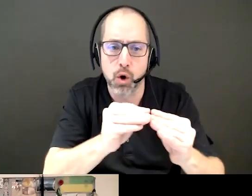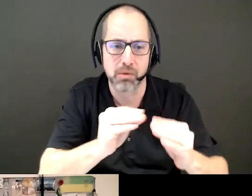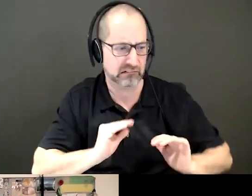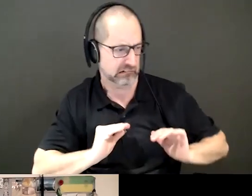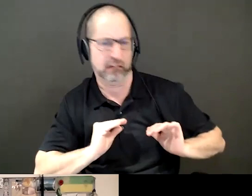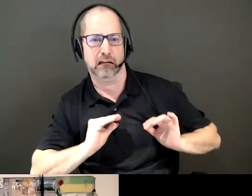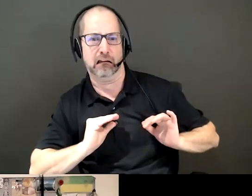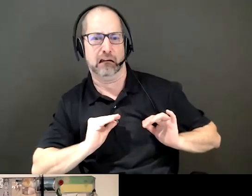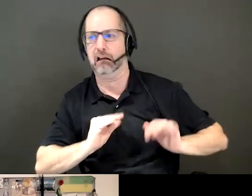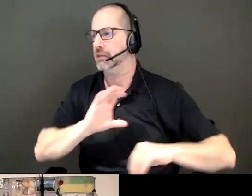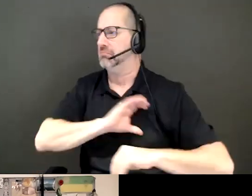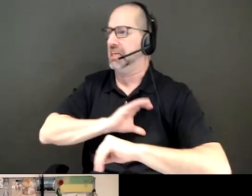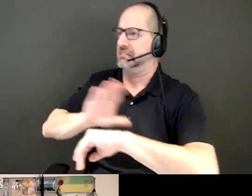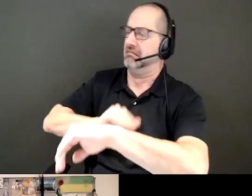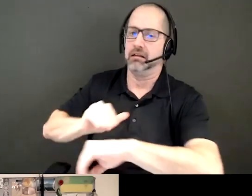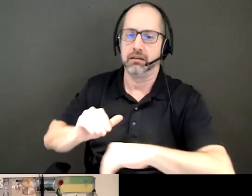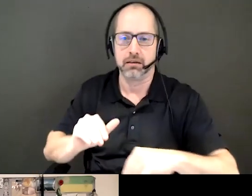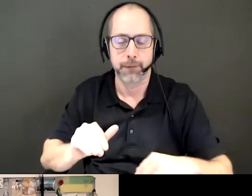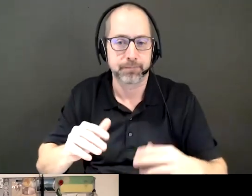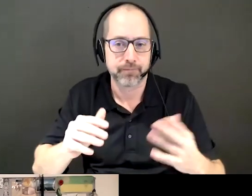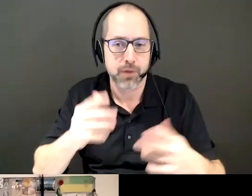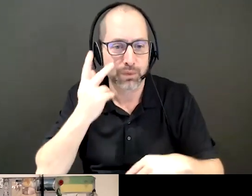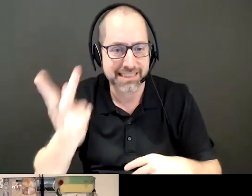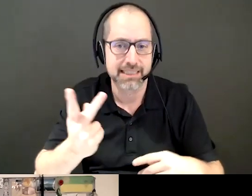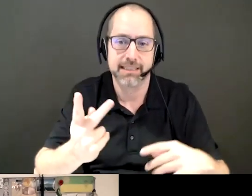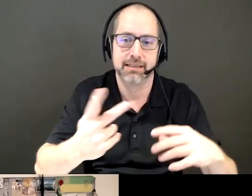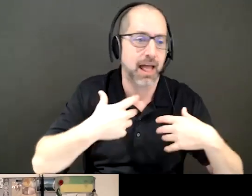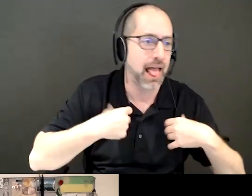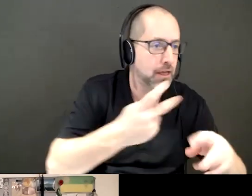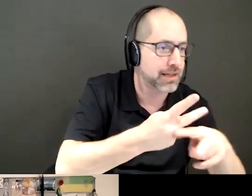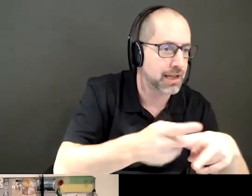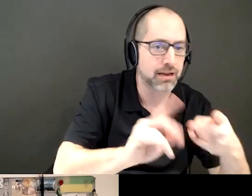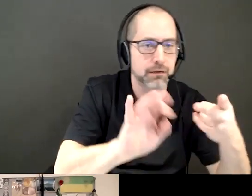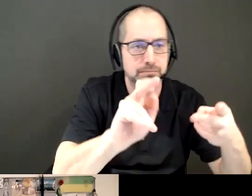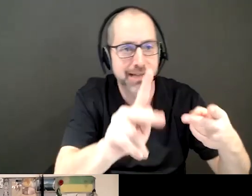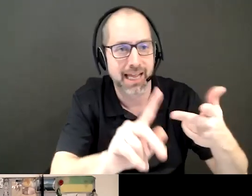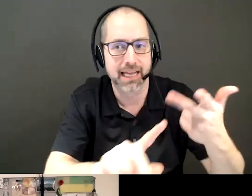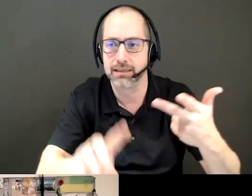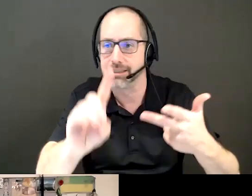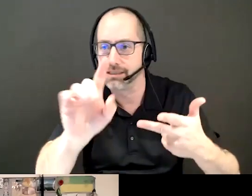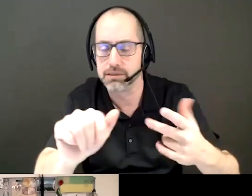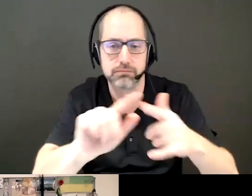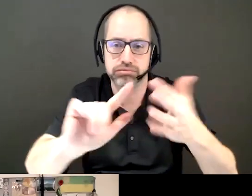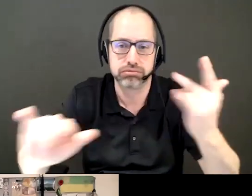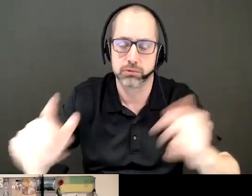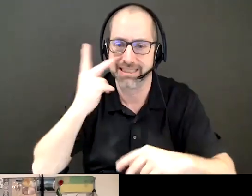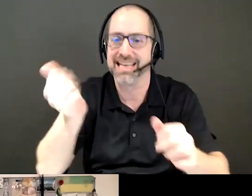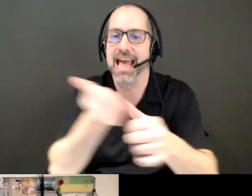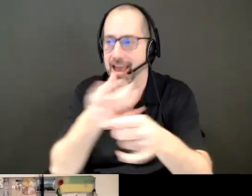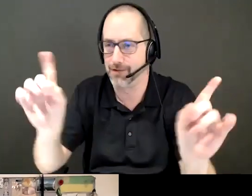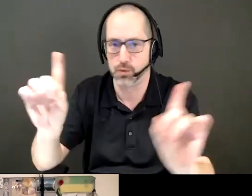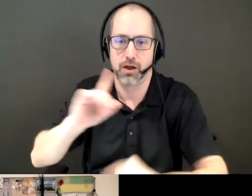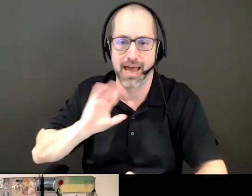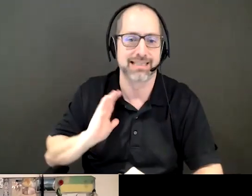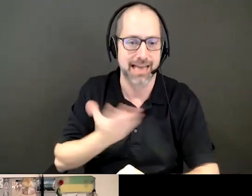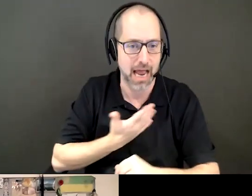see it across all systems. It's not just in health care. It's not just within banking. It's not just, you know, wherever. It's everywhere. permeates throughout all of our